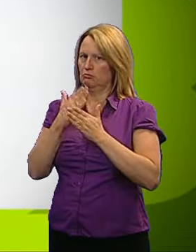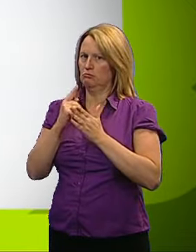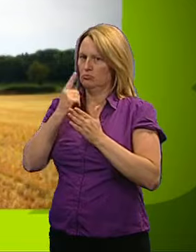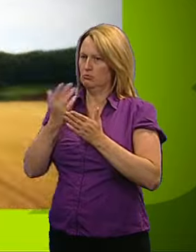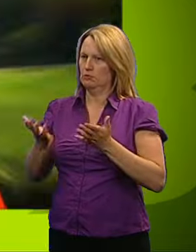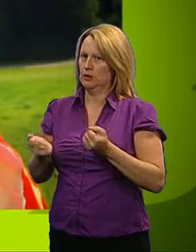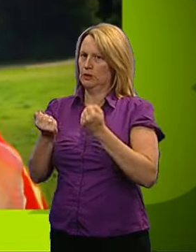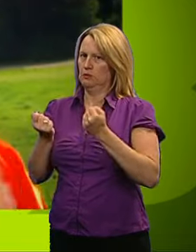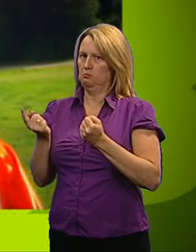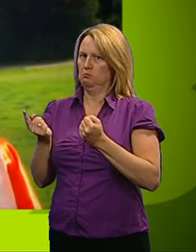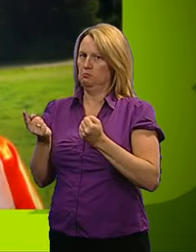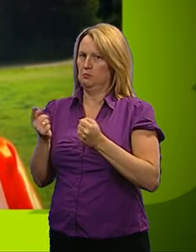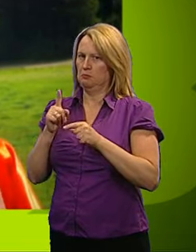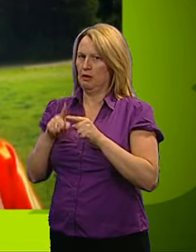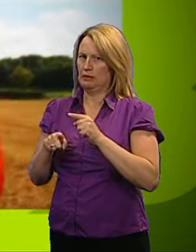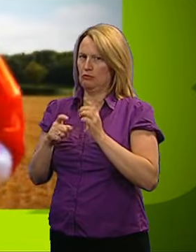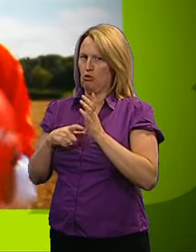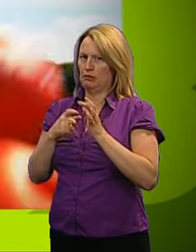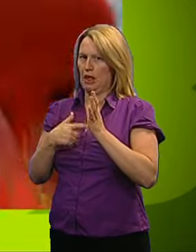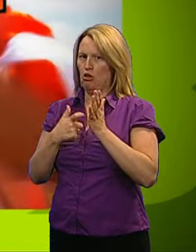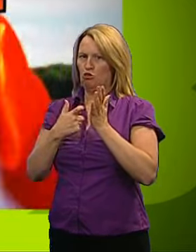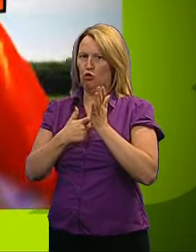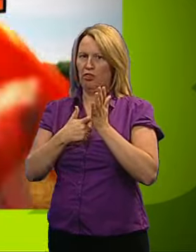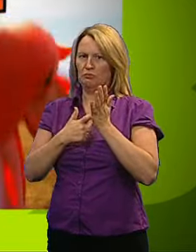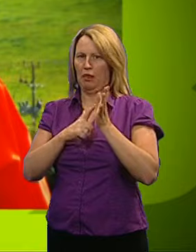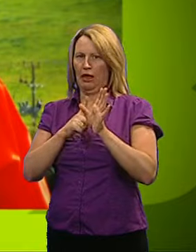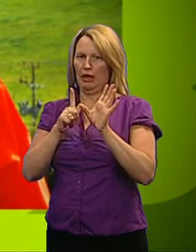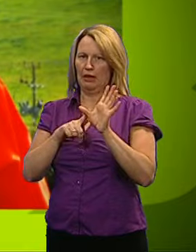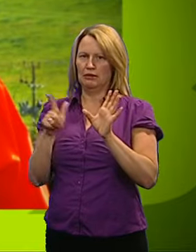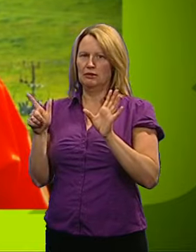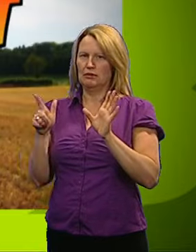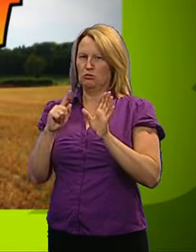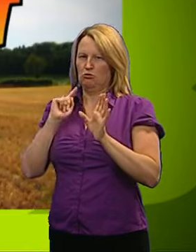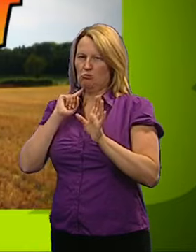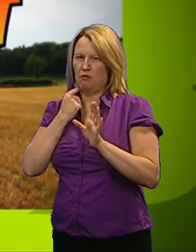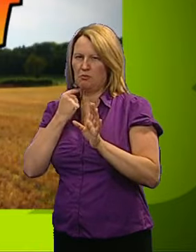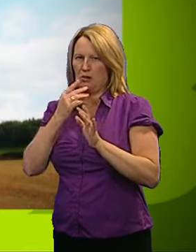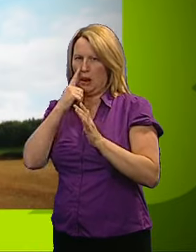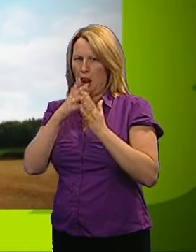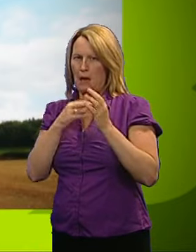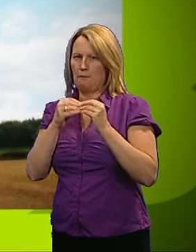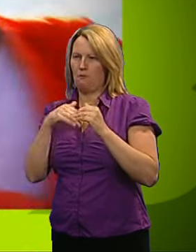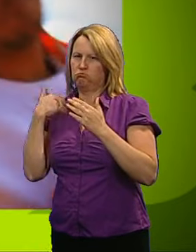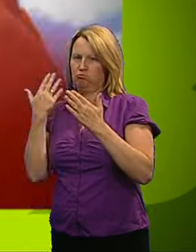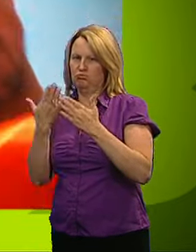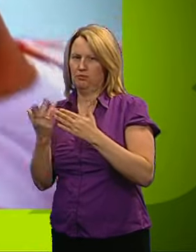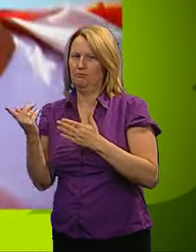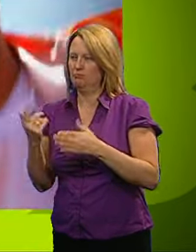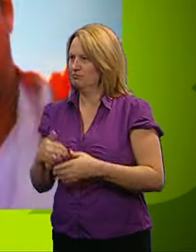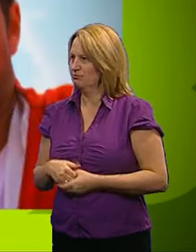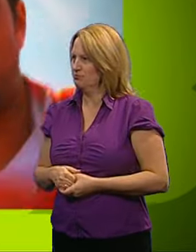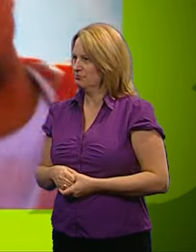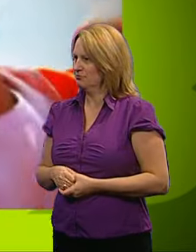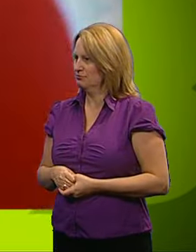This particular lab rat, Ratius Play, says he's the toughest, meanest, baddest lab rat of all time.